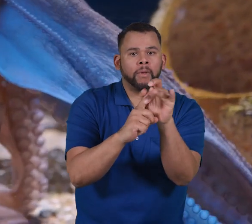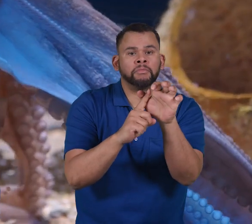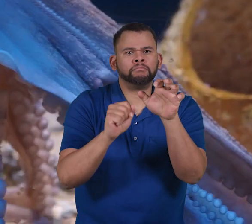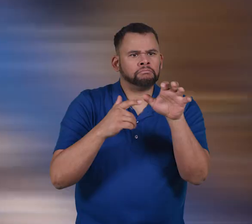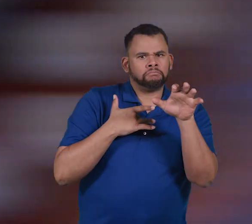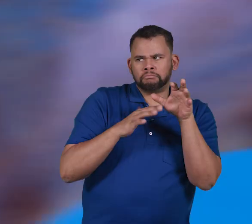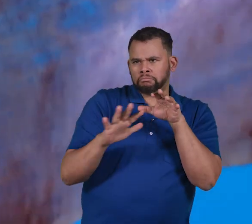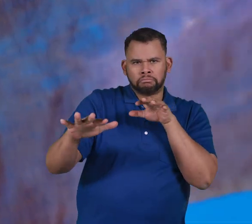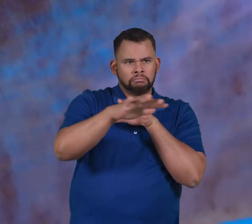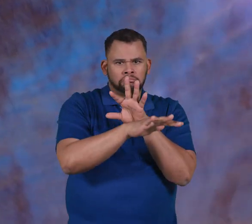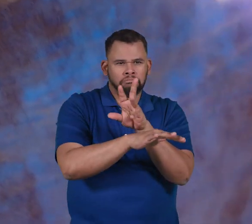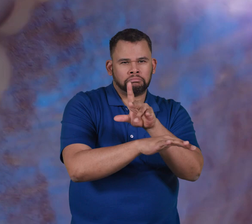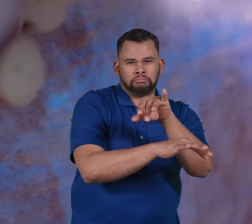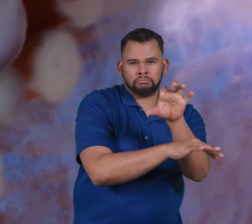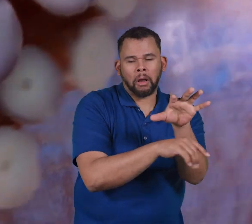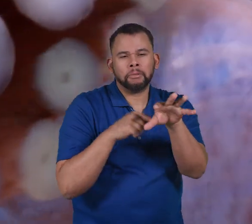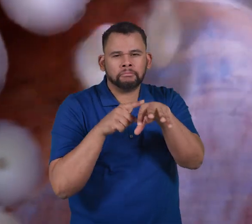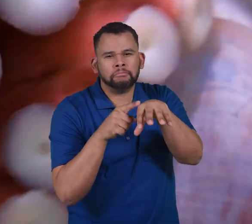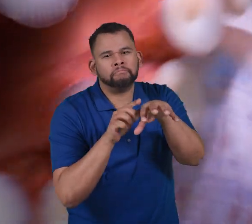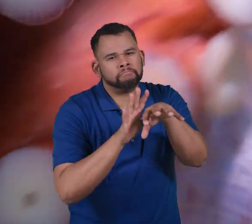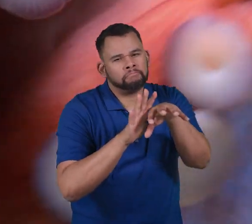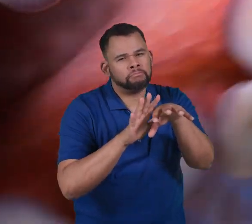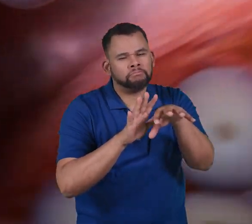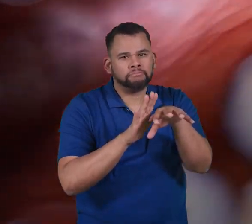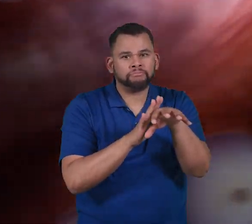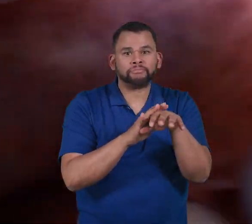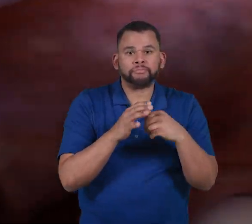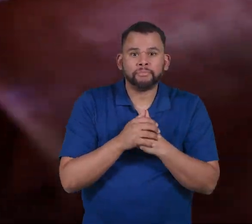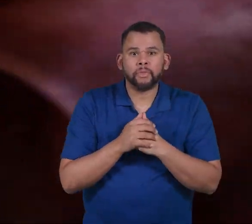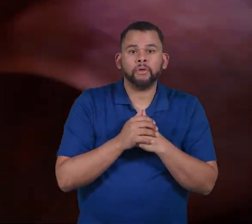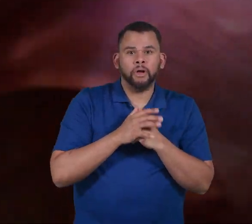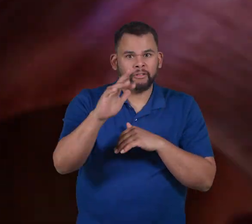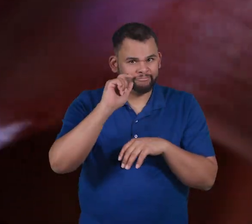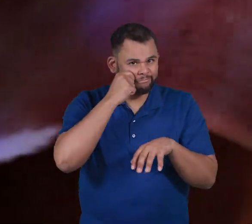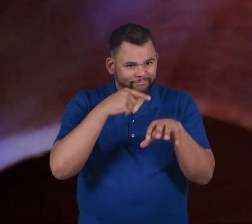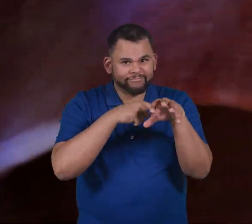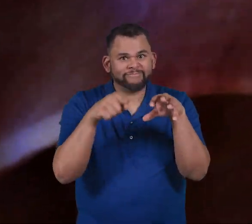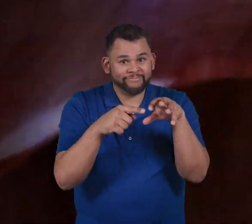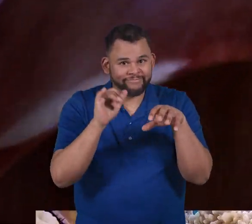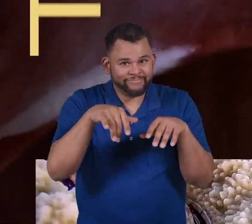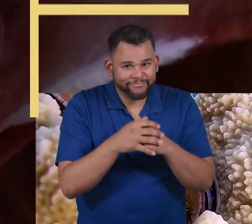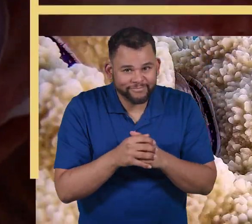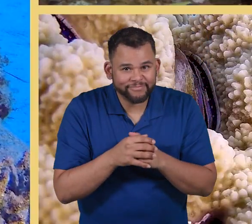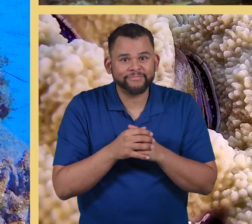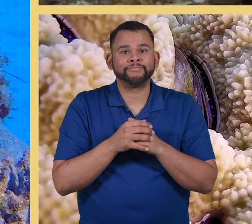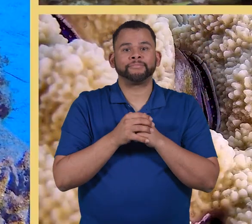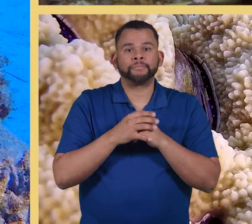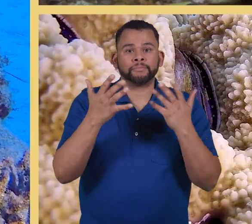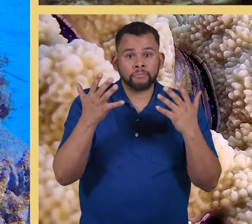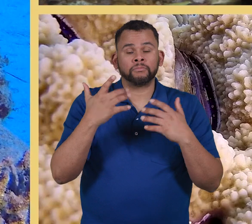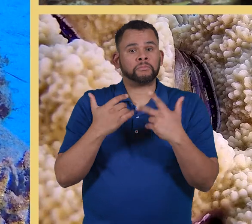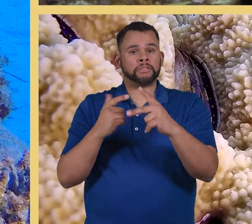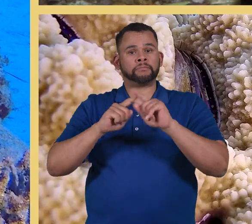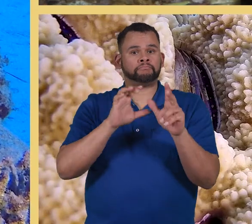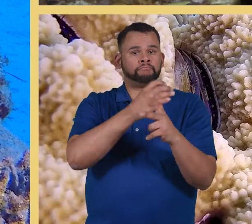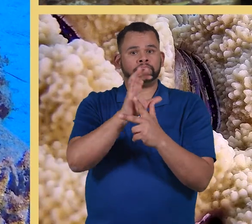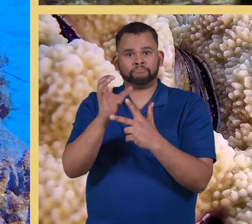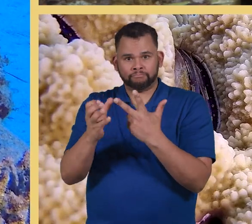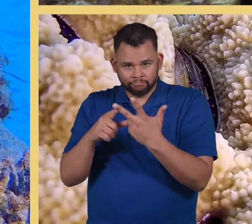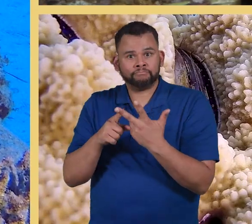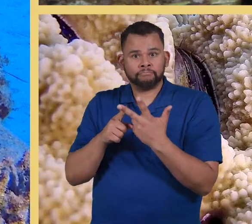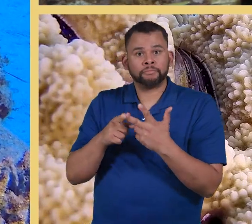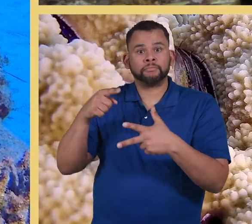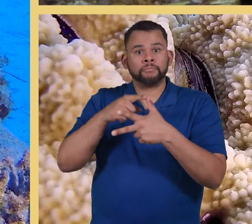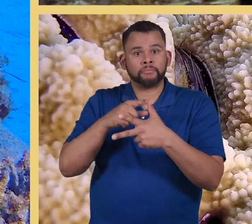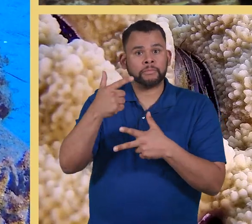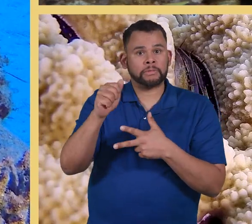things or for sensing the environment around them. Pretty neat, huh? There are three main groups of mollusks.